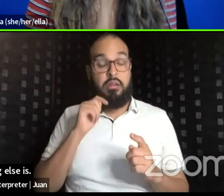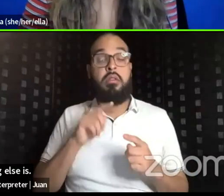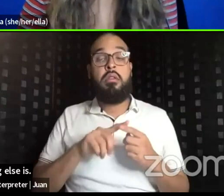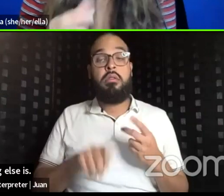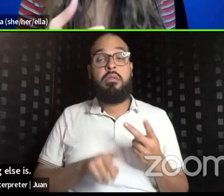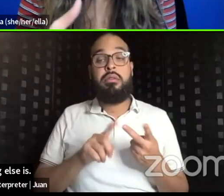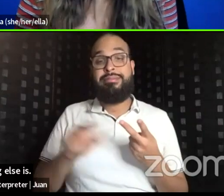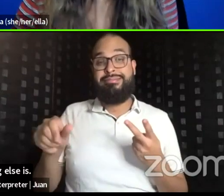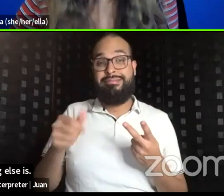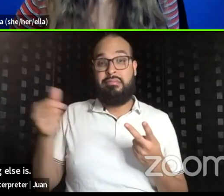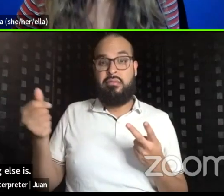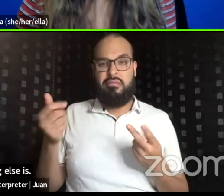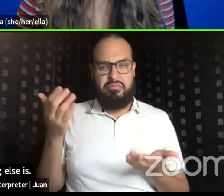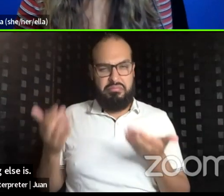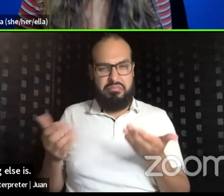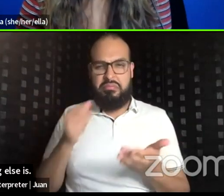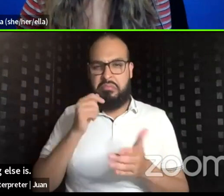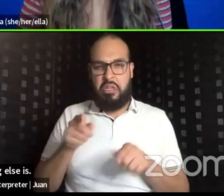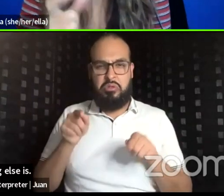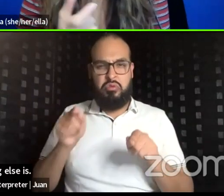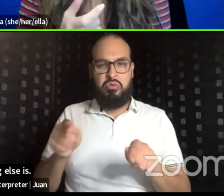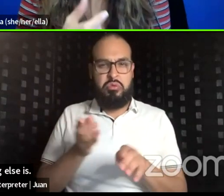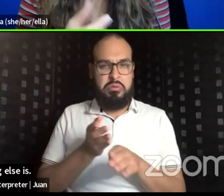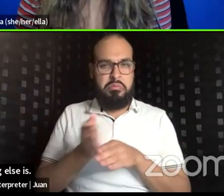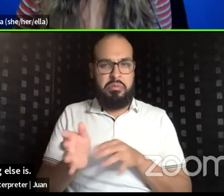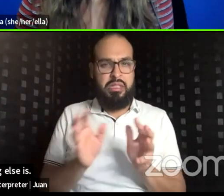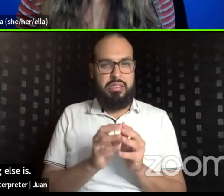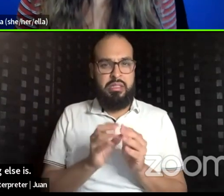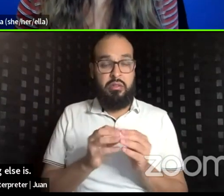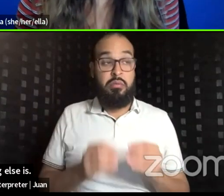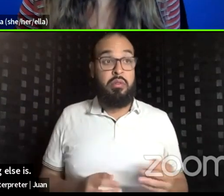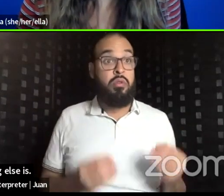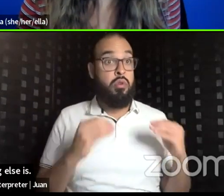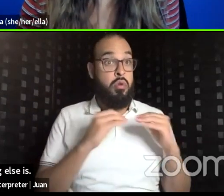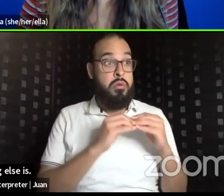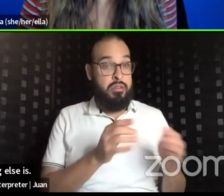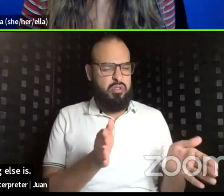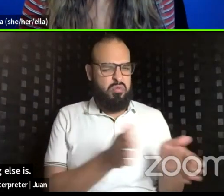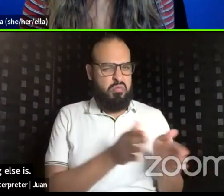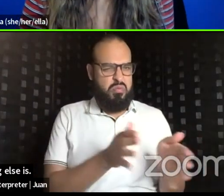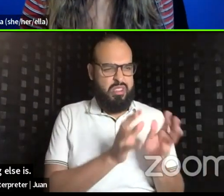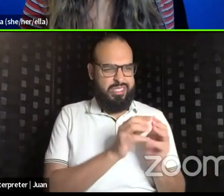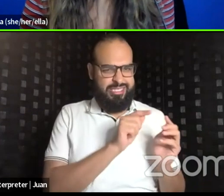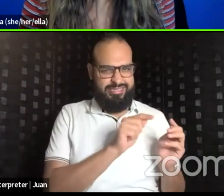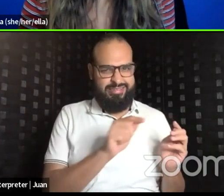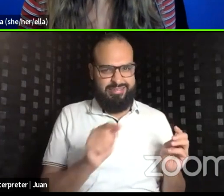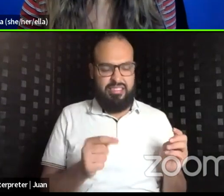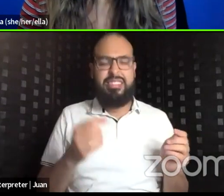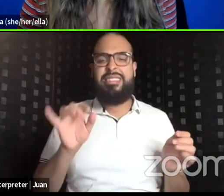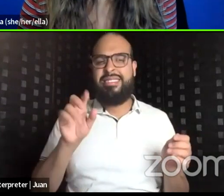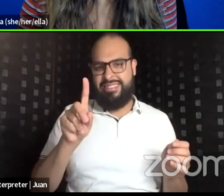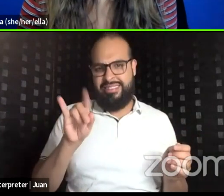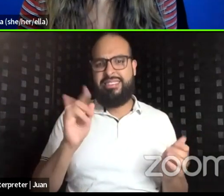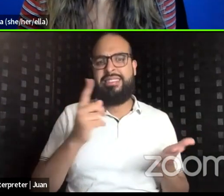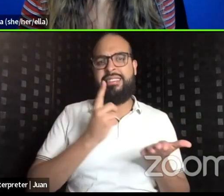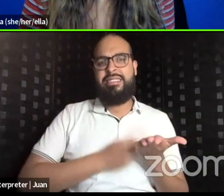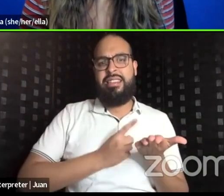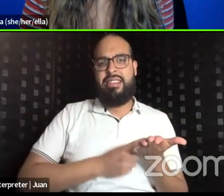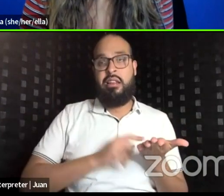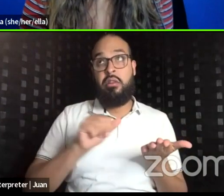probably not in the main sessions, but in the smaller sessions, we did talk a lot about other types of care.